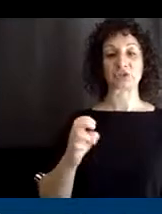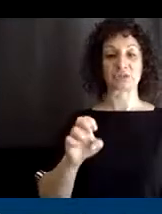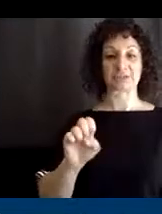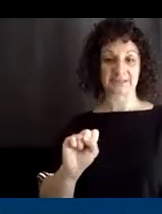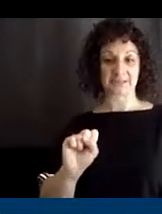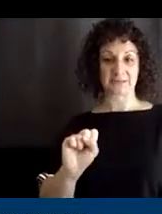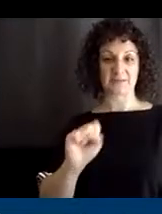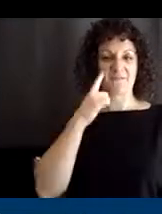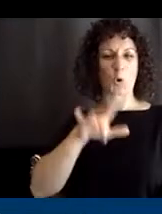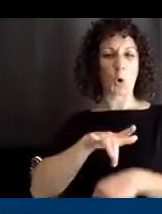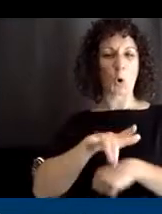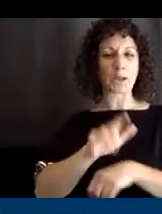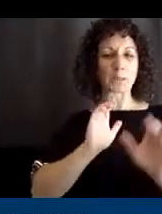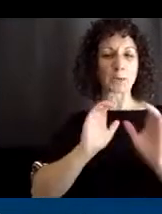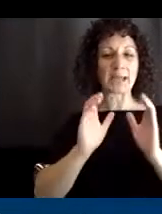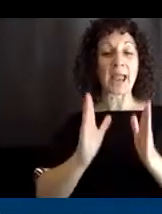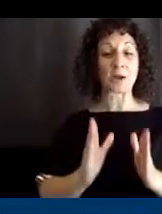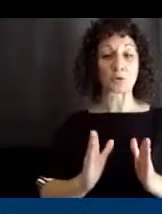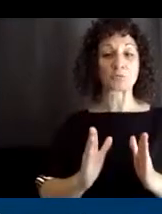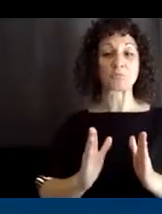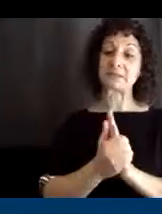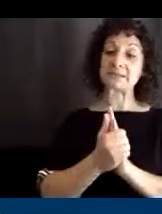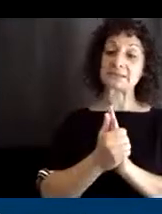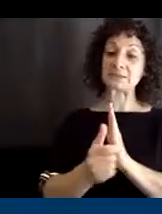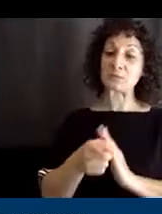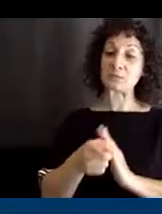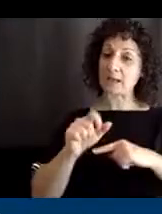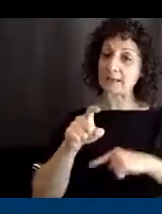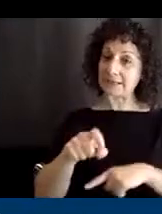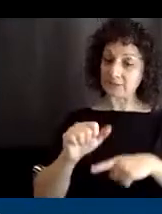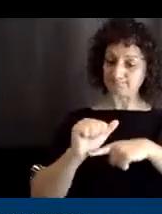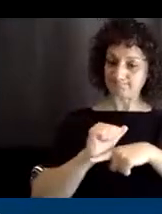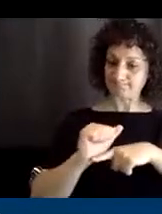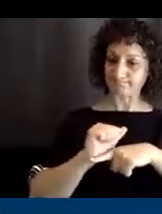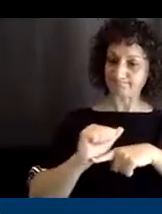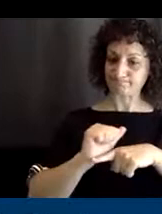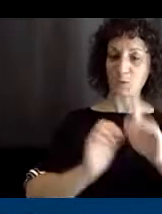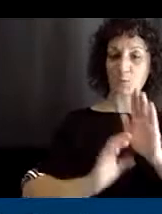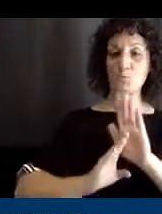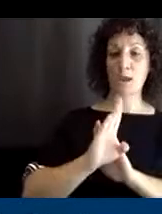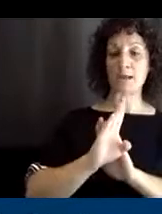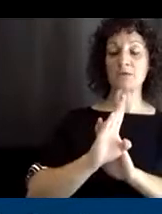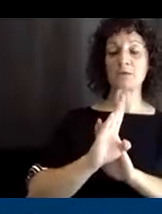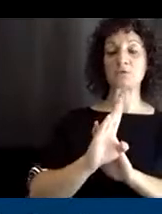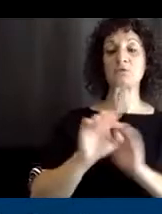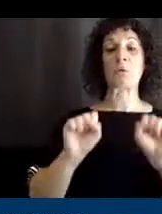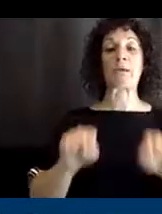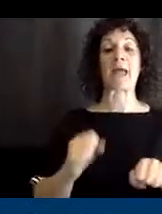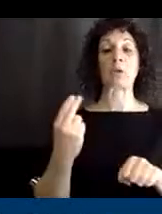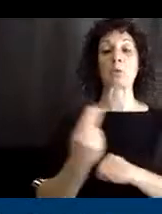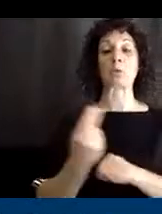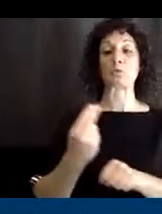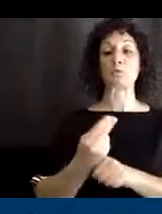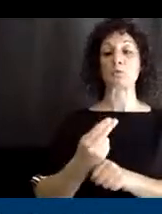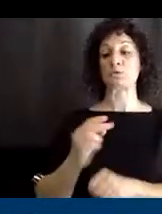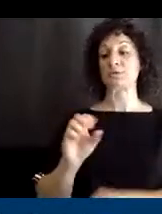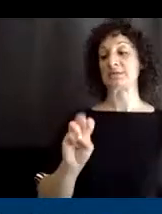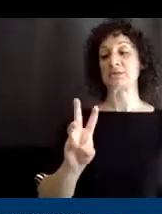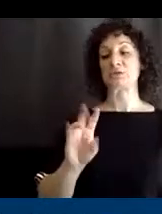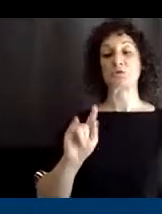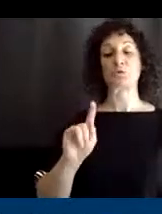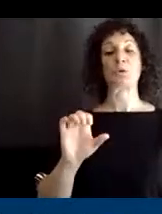communicators, a skill that they need to develop to eventually access the communication device. to use switch scanning